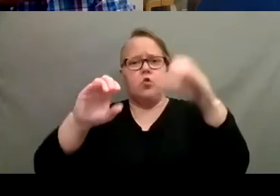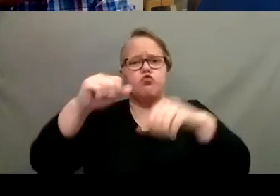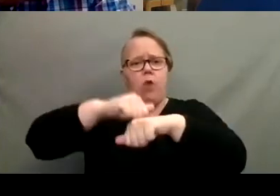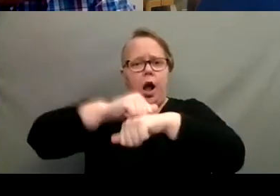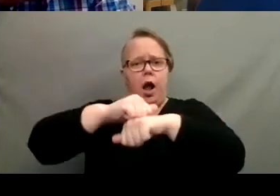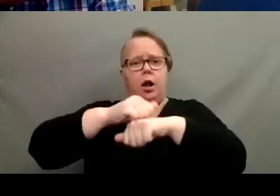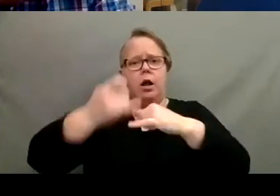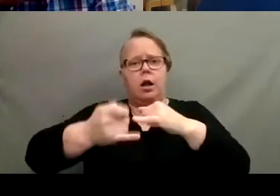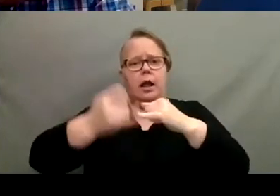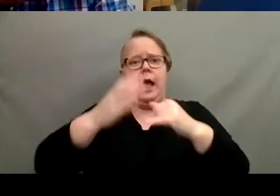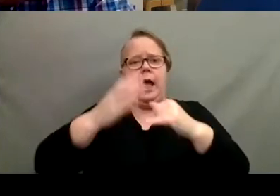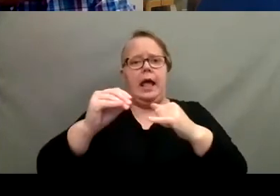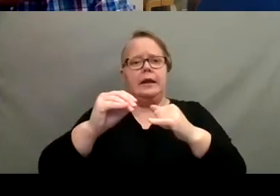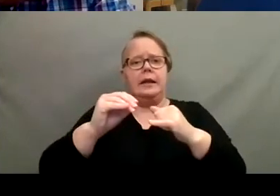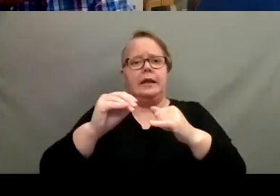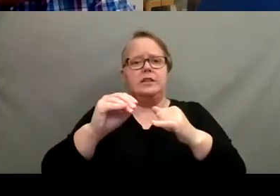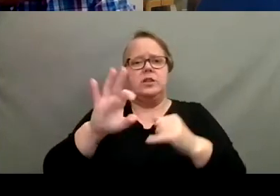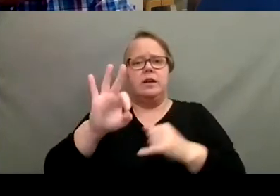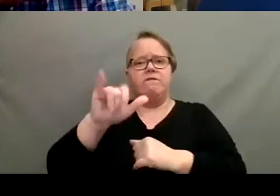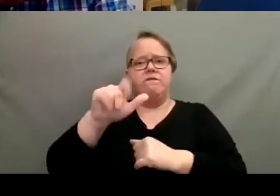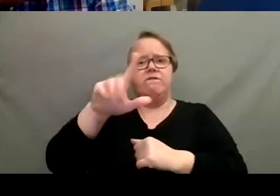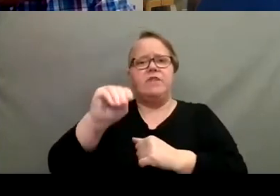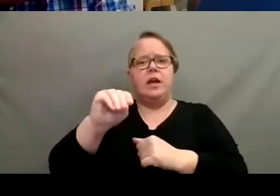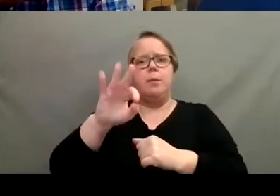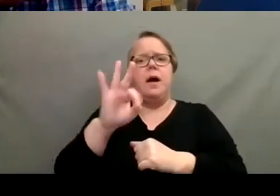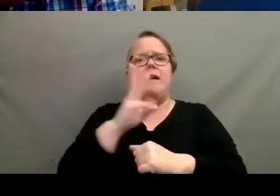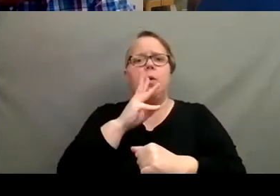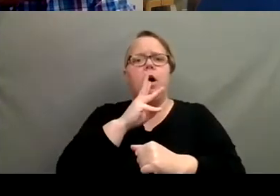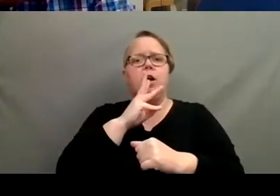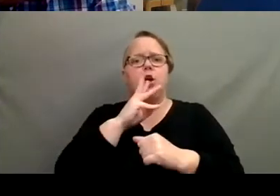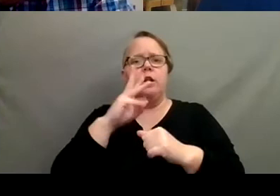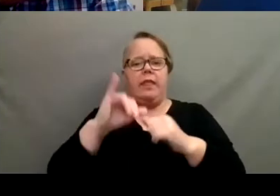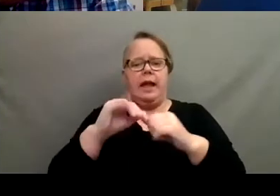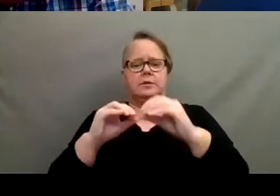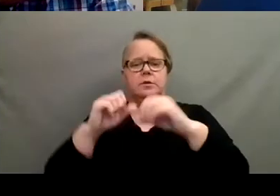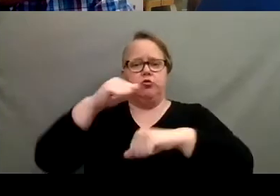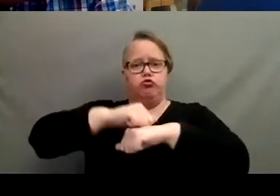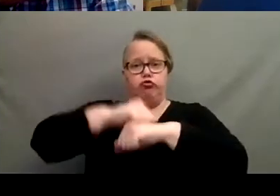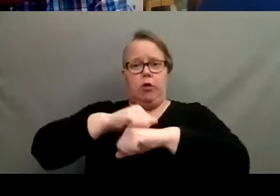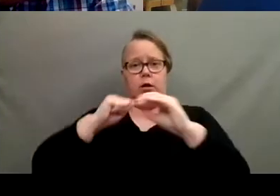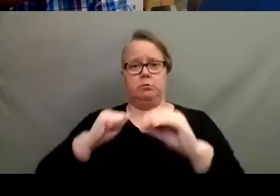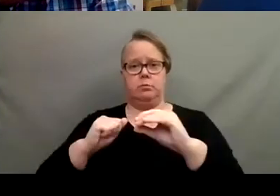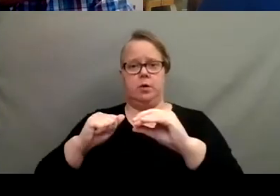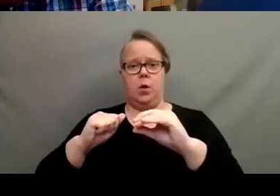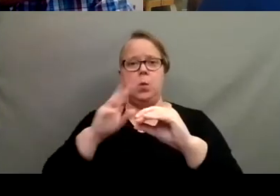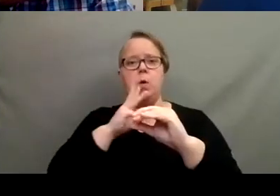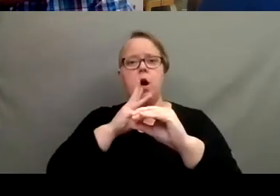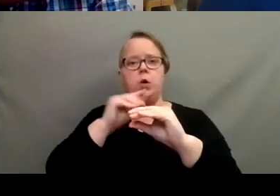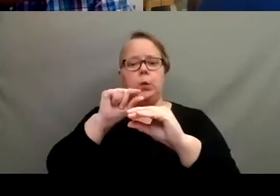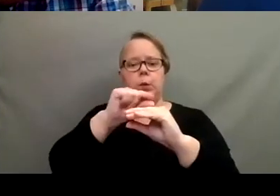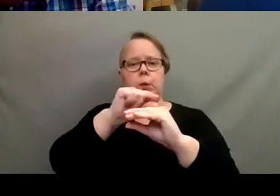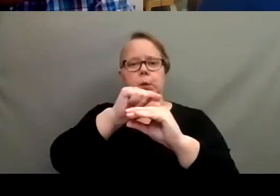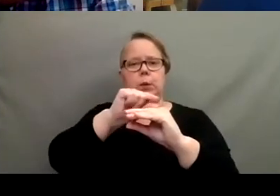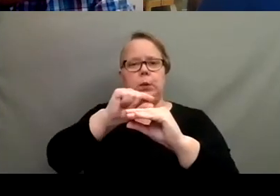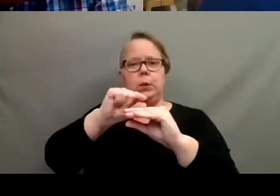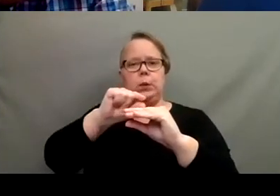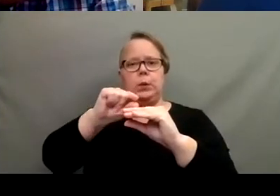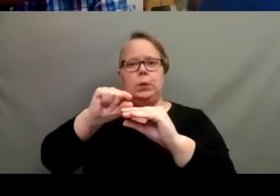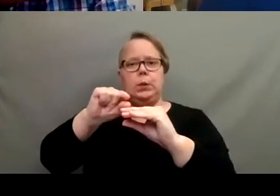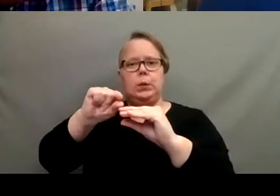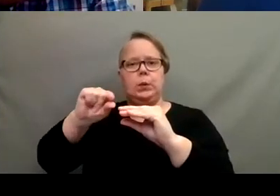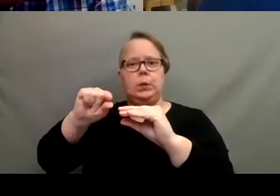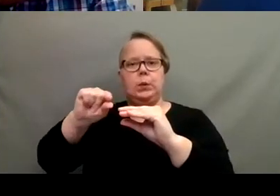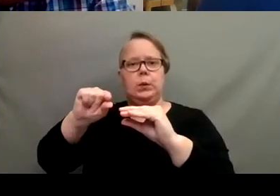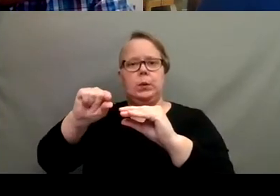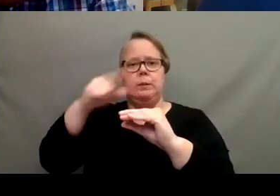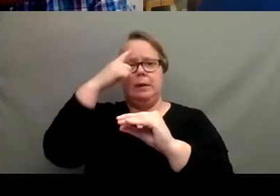photo shows is just a film of water sitting kind of right on top of that rock, uh, layer. Um, cause you might